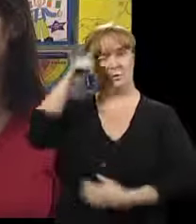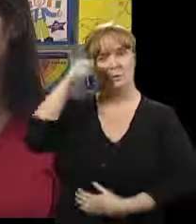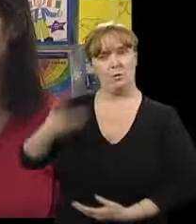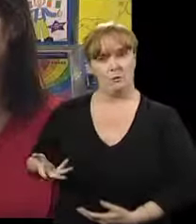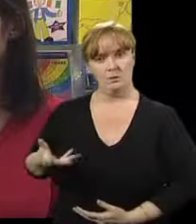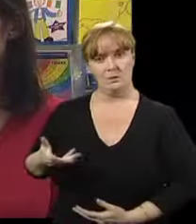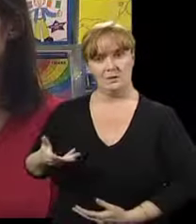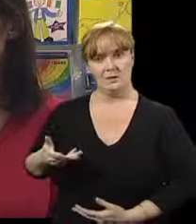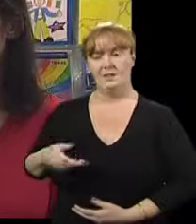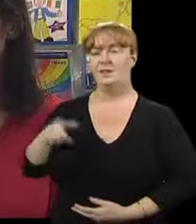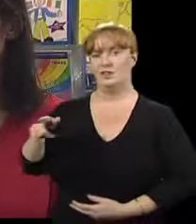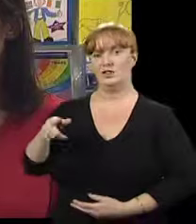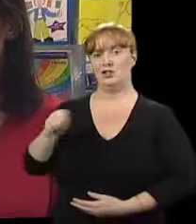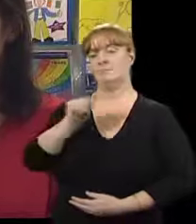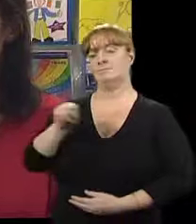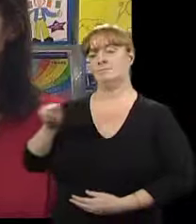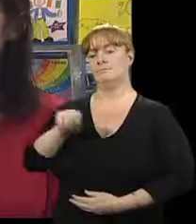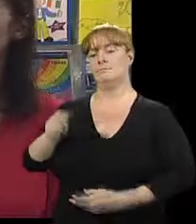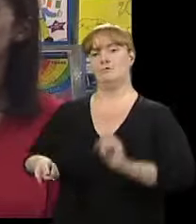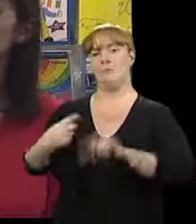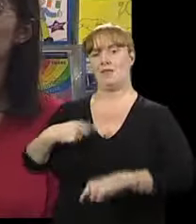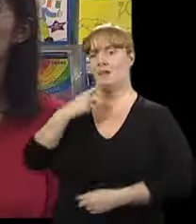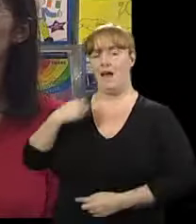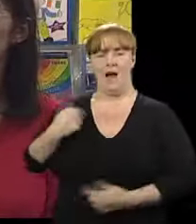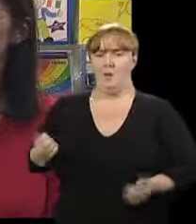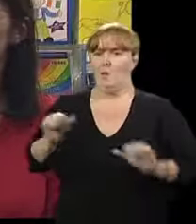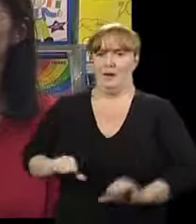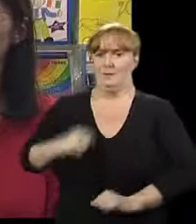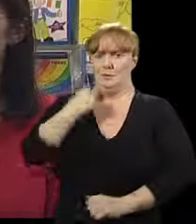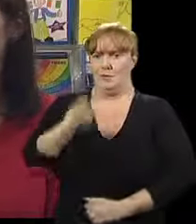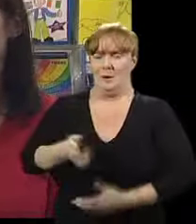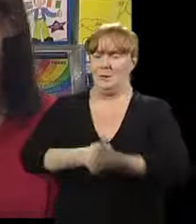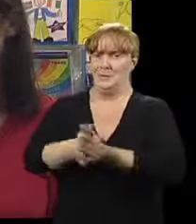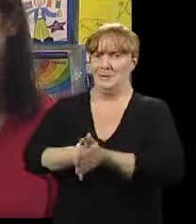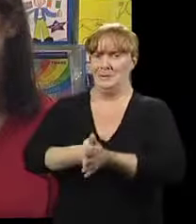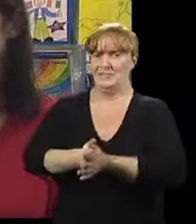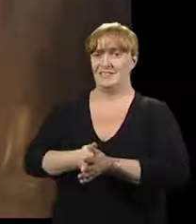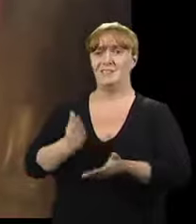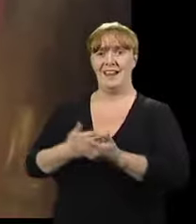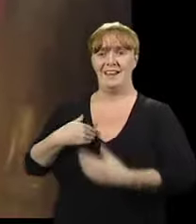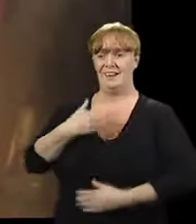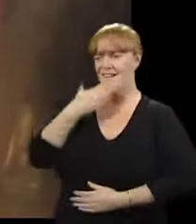it and she said to me, I can't wait until tomorrow. And that was just lovely.